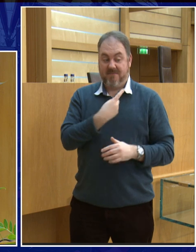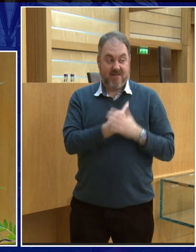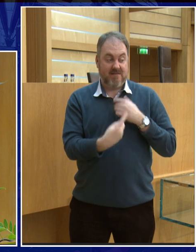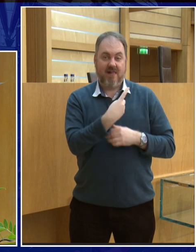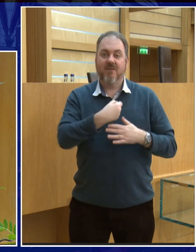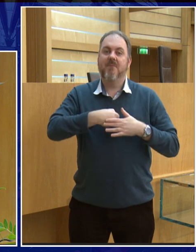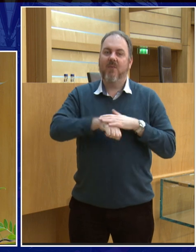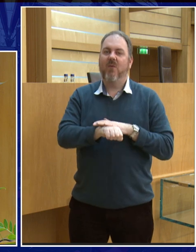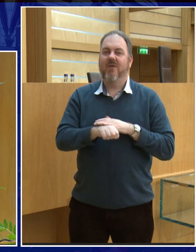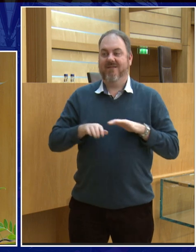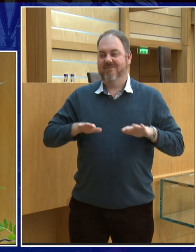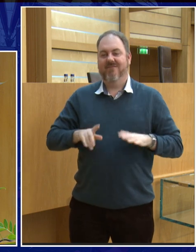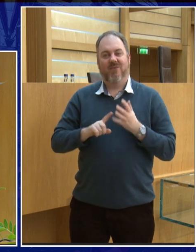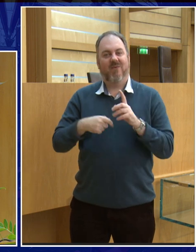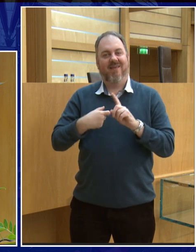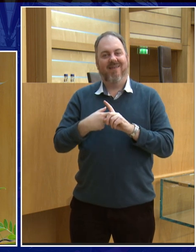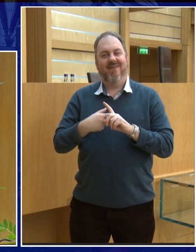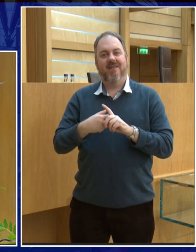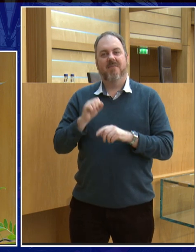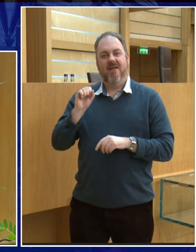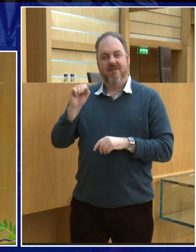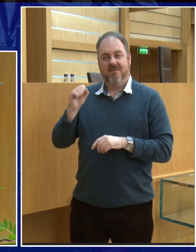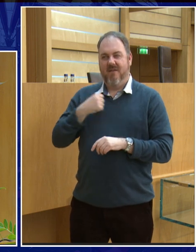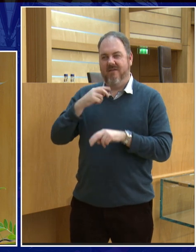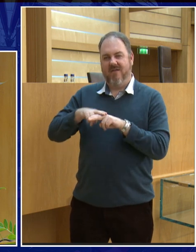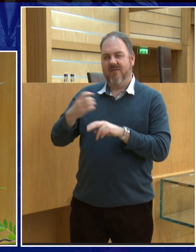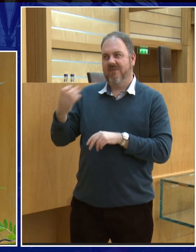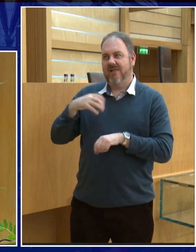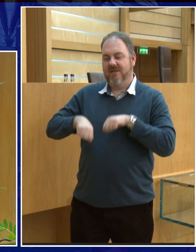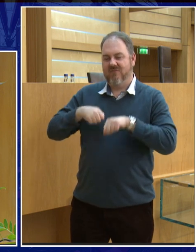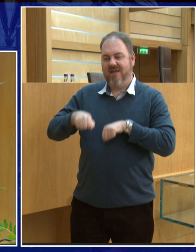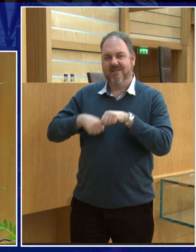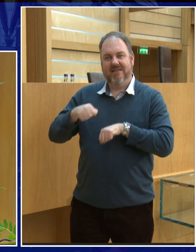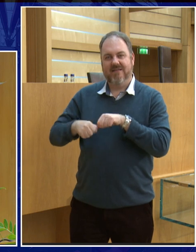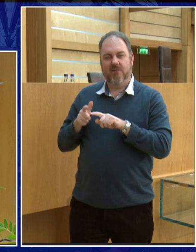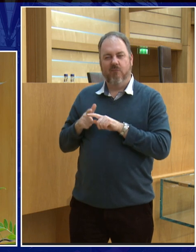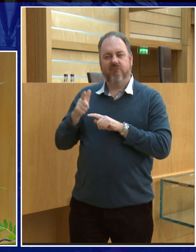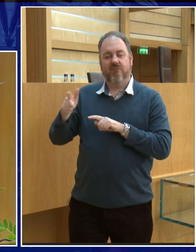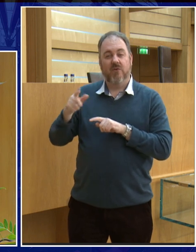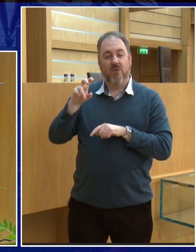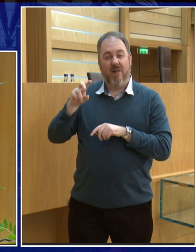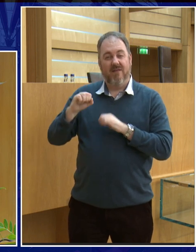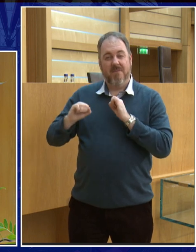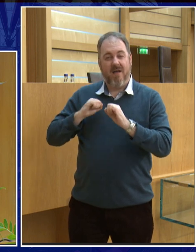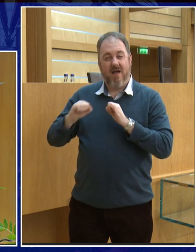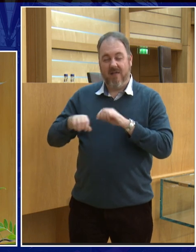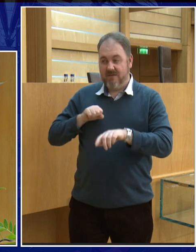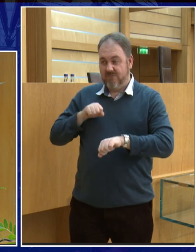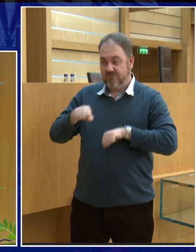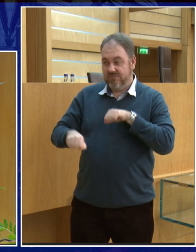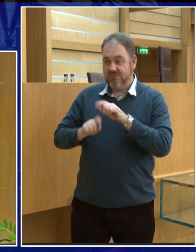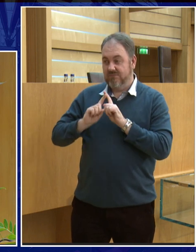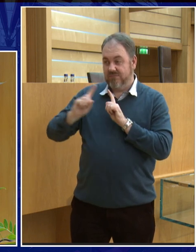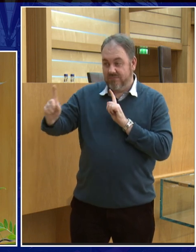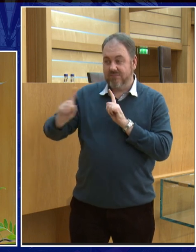Africa. And he used to tell me about riding his bicycle late at night. Because he lived 12 miles away from his school. And so he had to cycle to